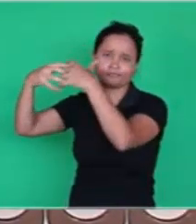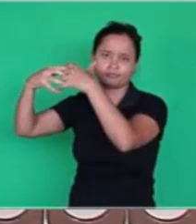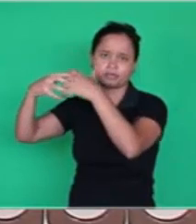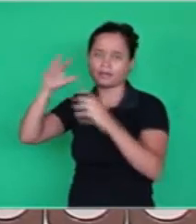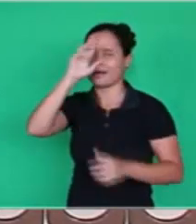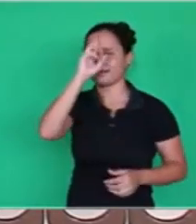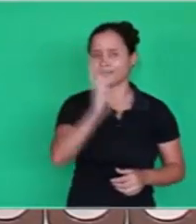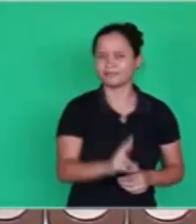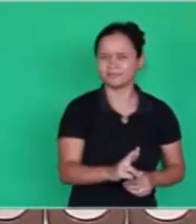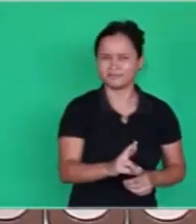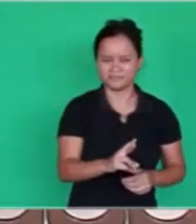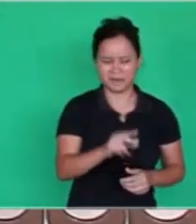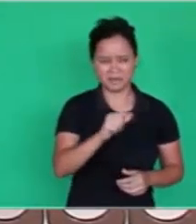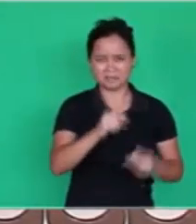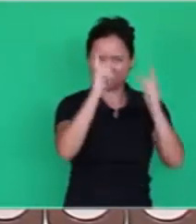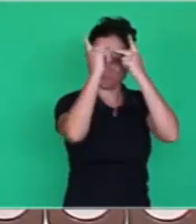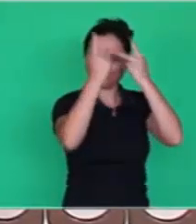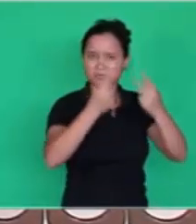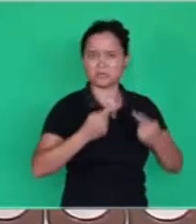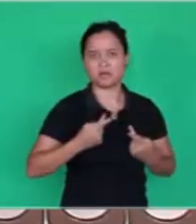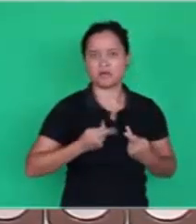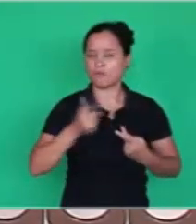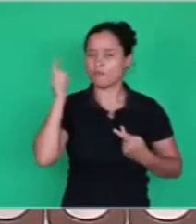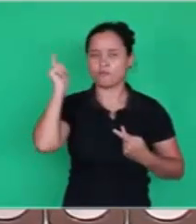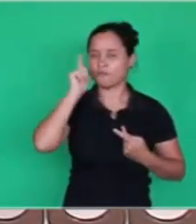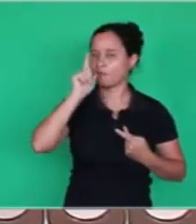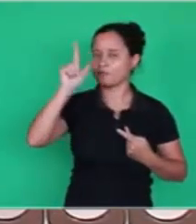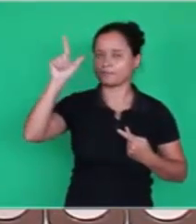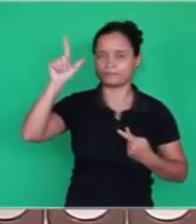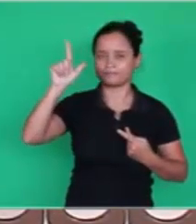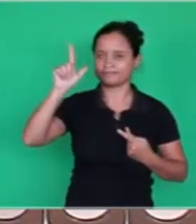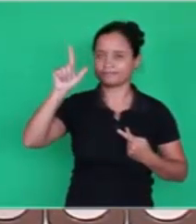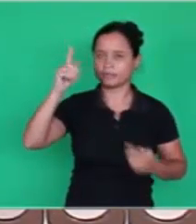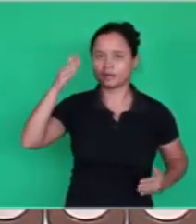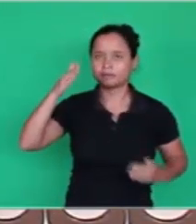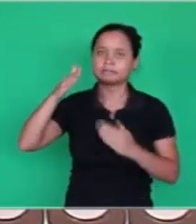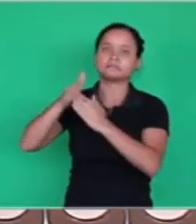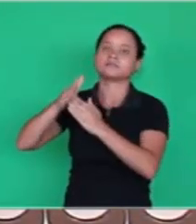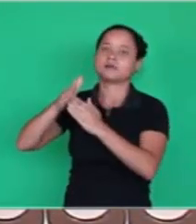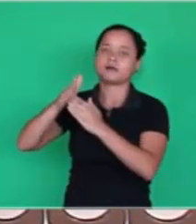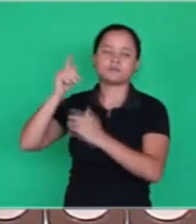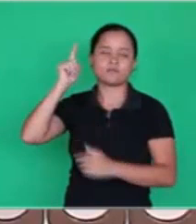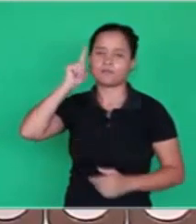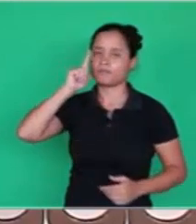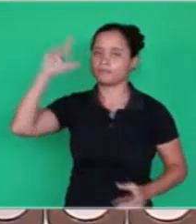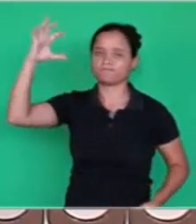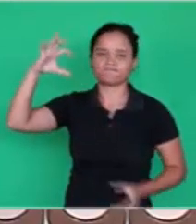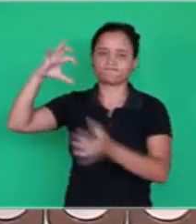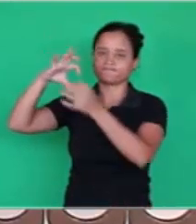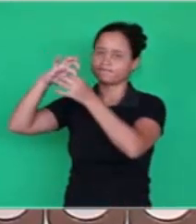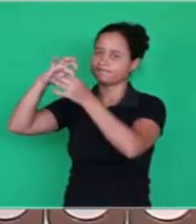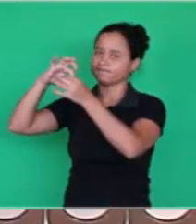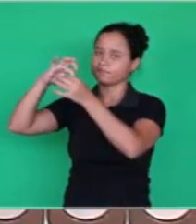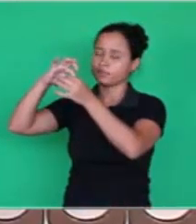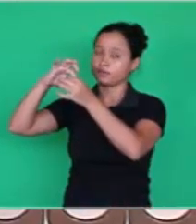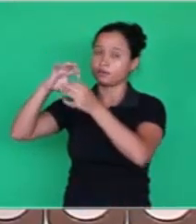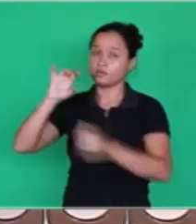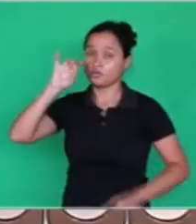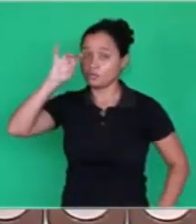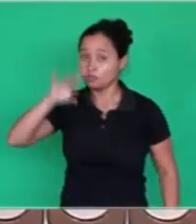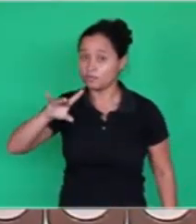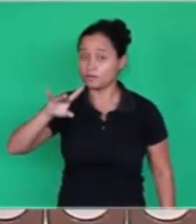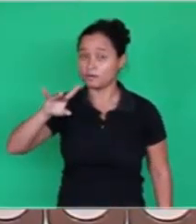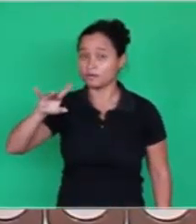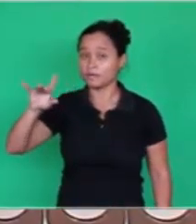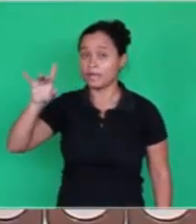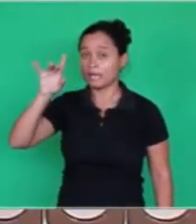There's no reason in the world that it's able to reach the project of the One who created everything. Who created everything here knows the destiny